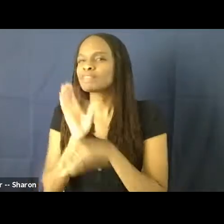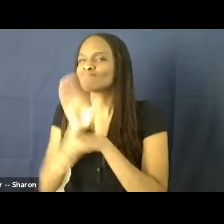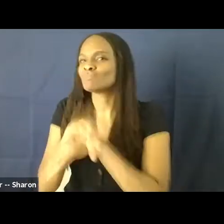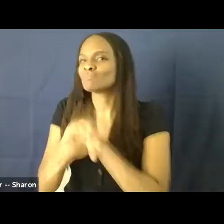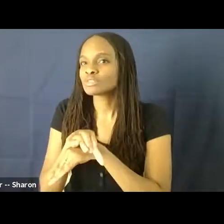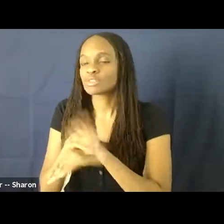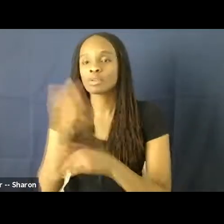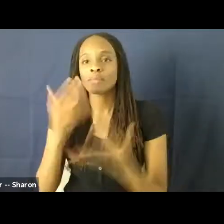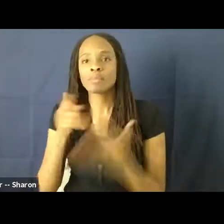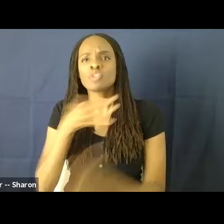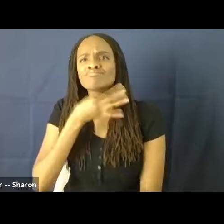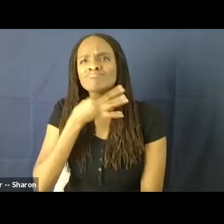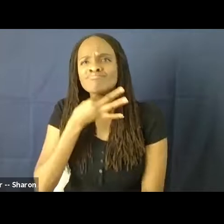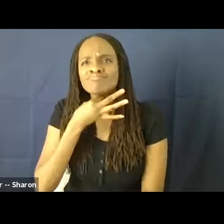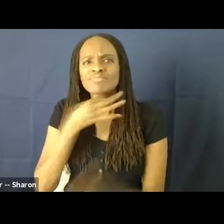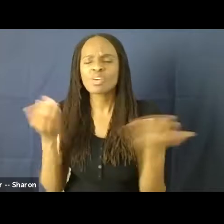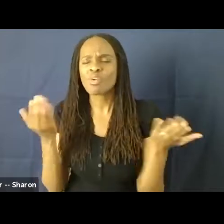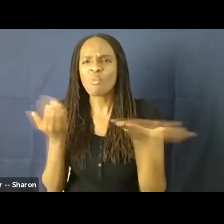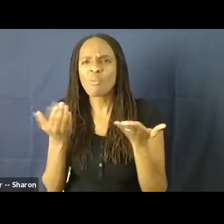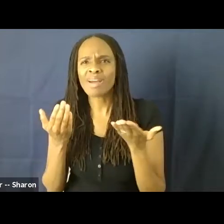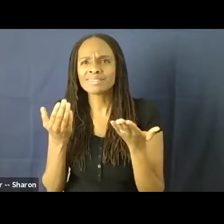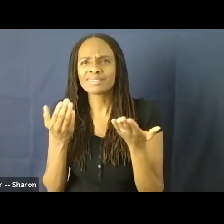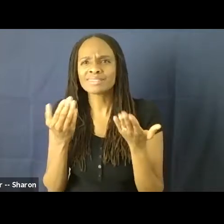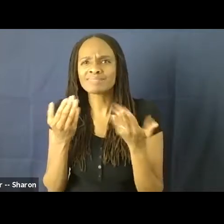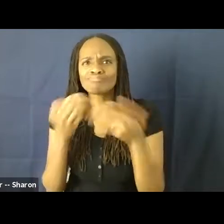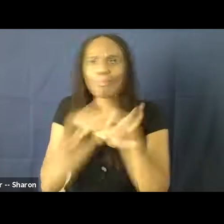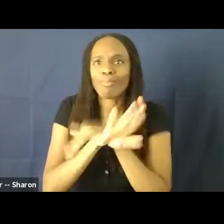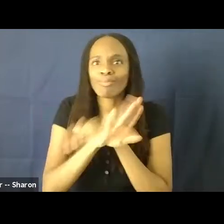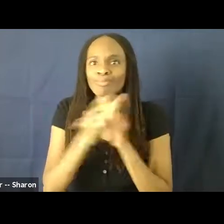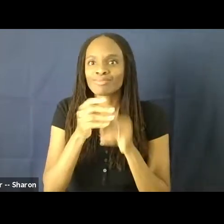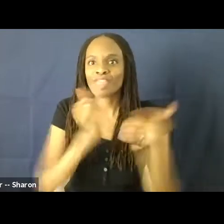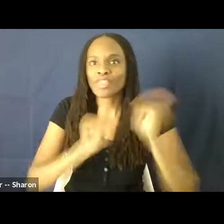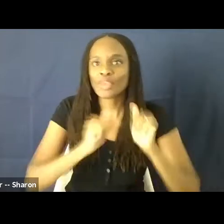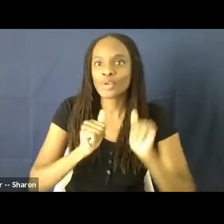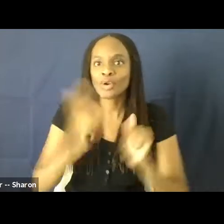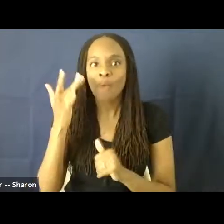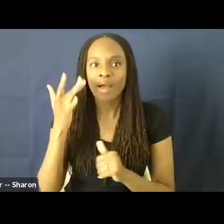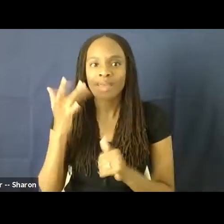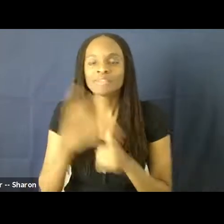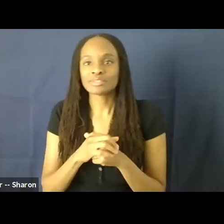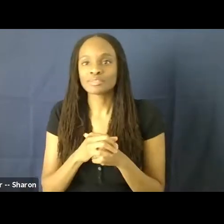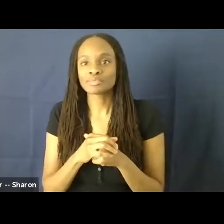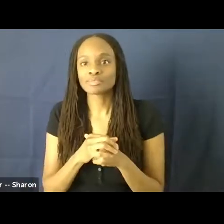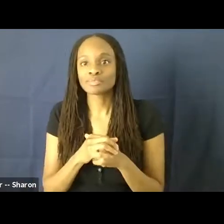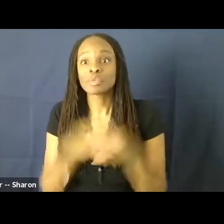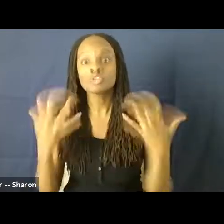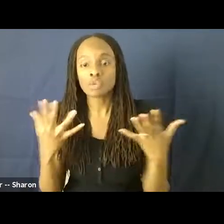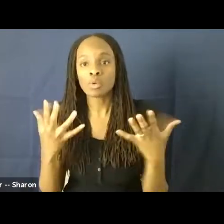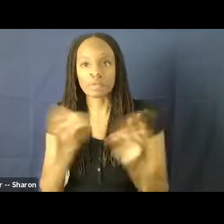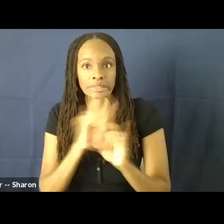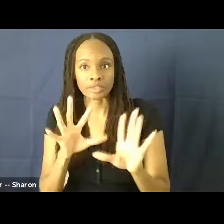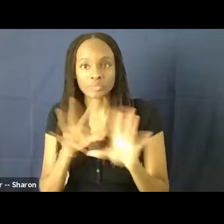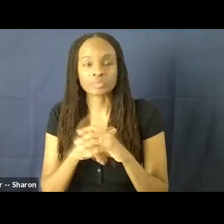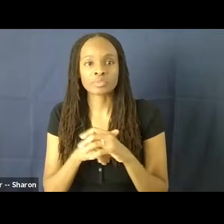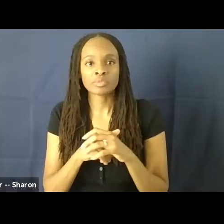curious of like what made it in and why. And it really came down to this loud minority. Okay. So they pulled all